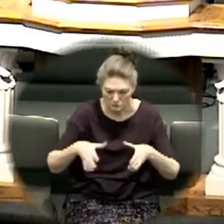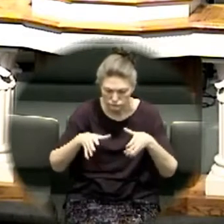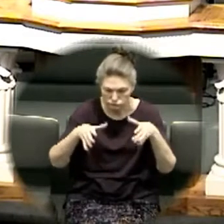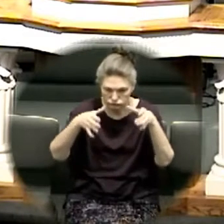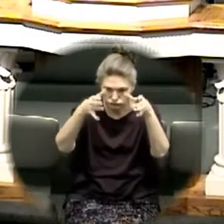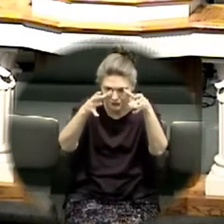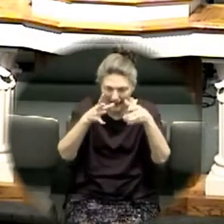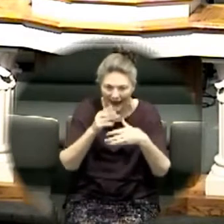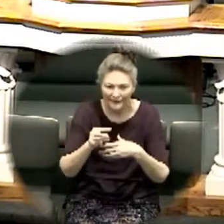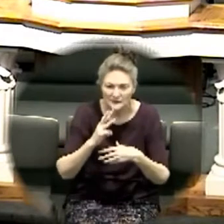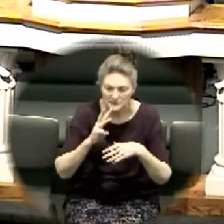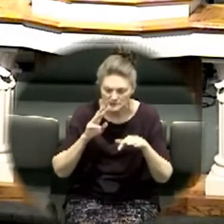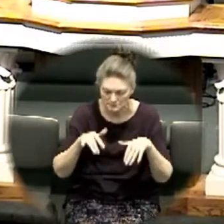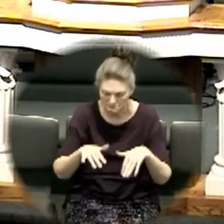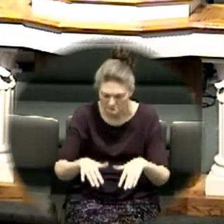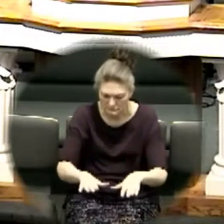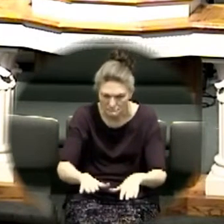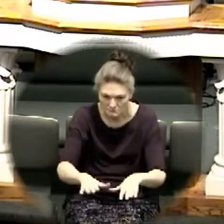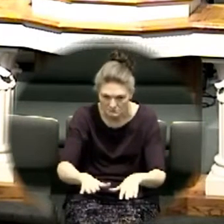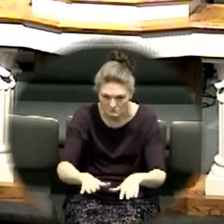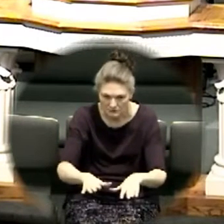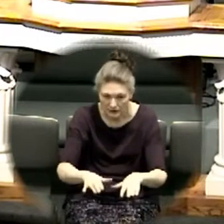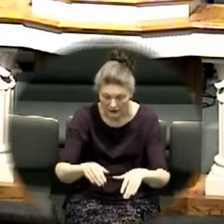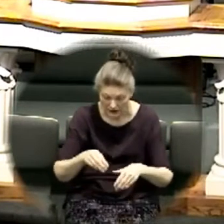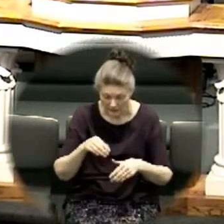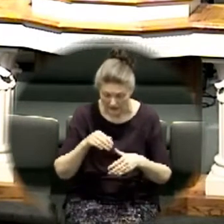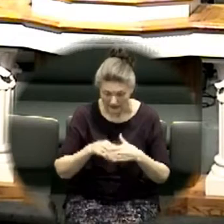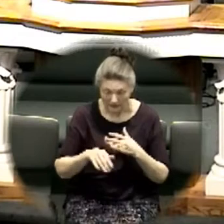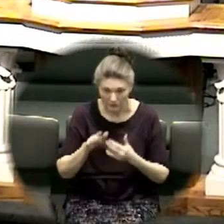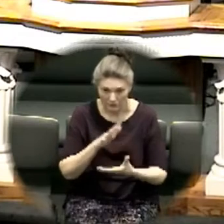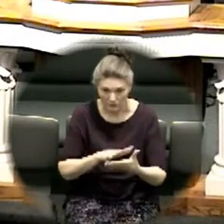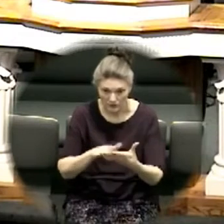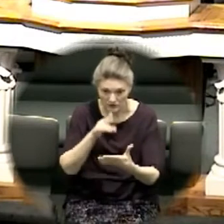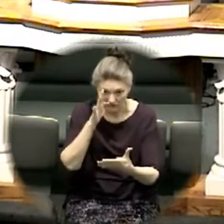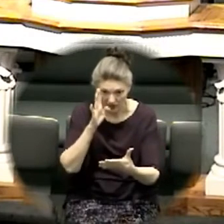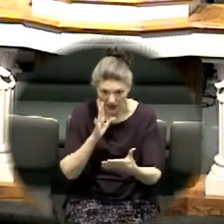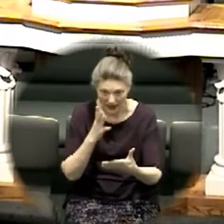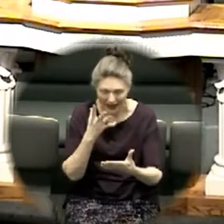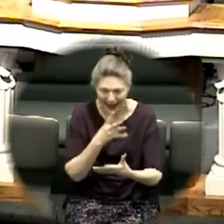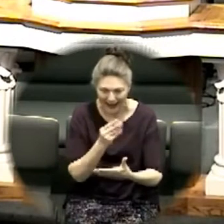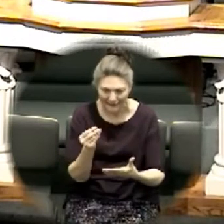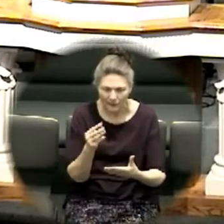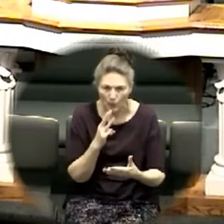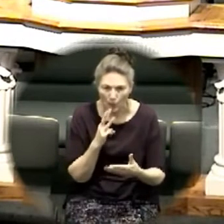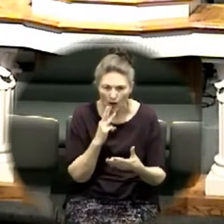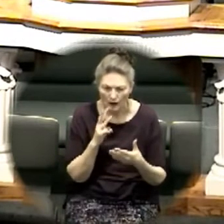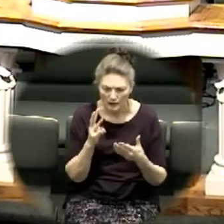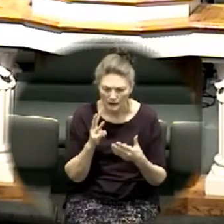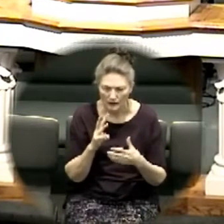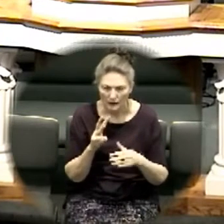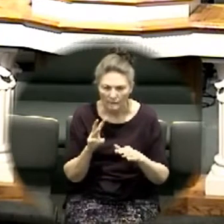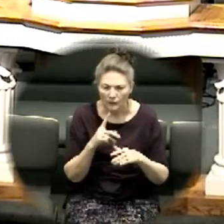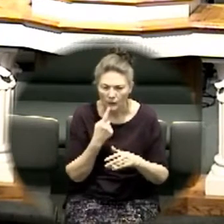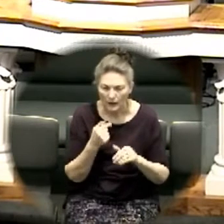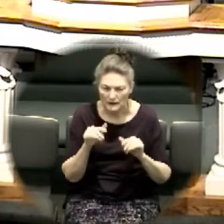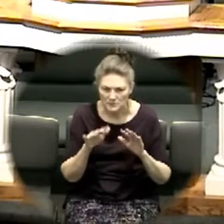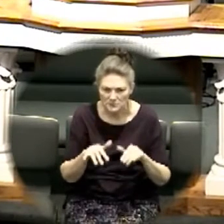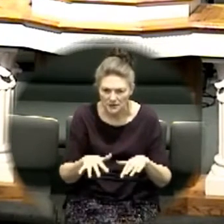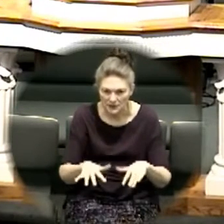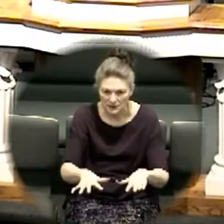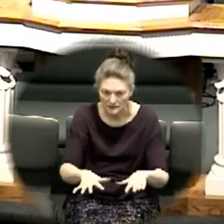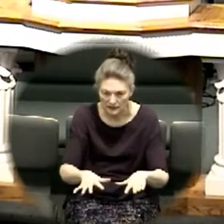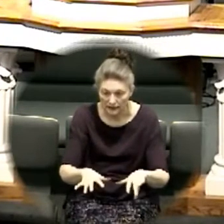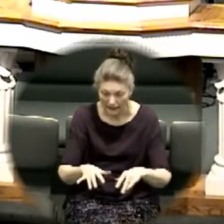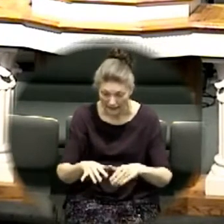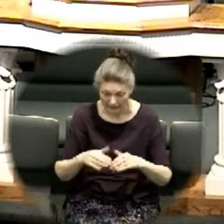in the water now the next generation the generation that joshua led had the